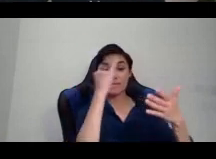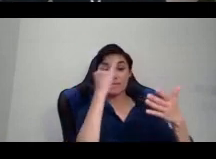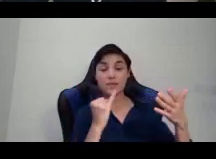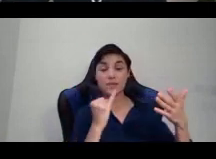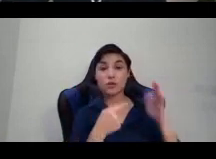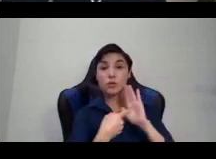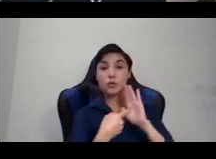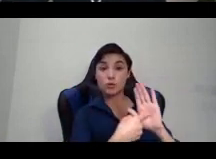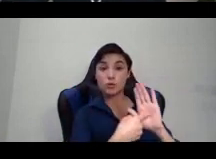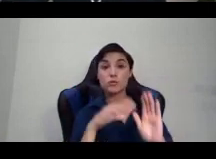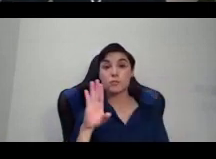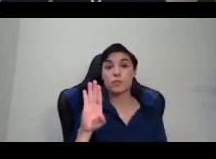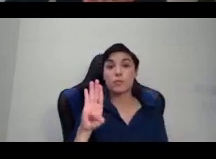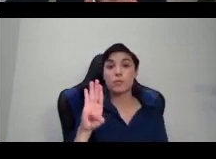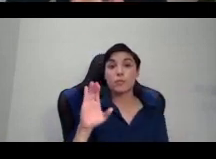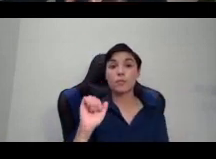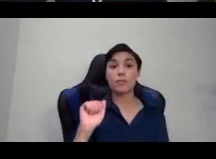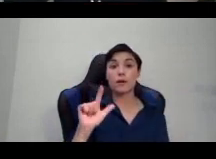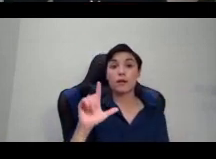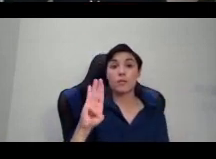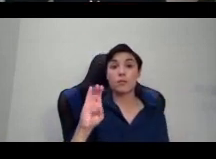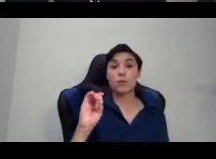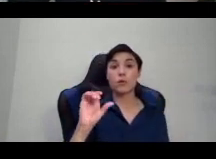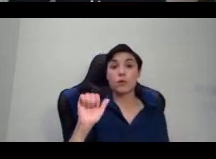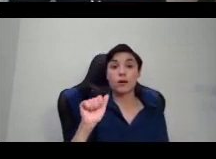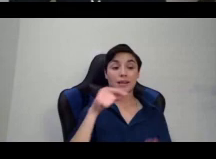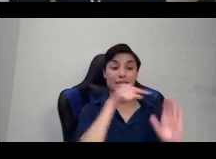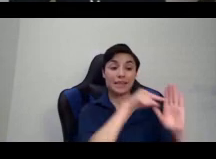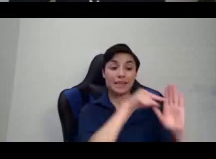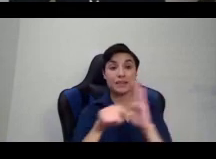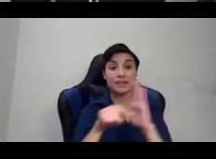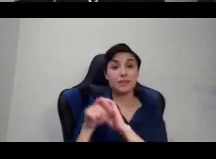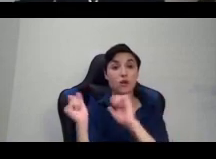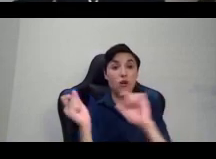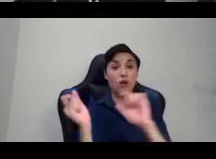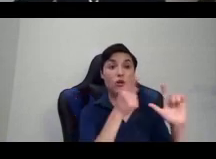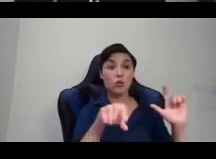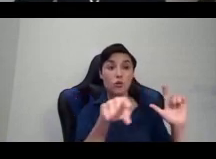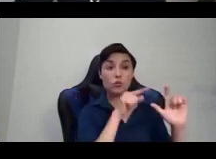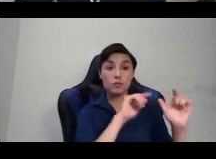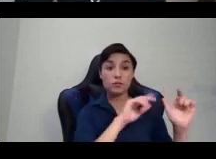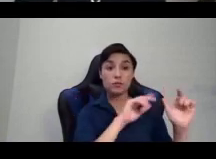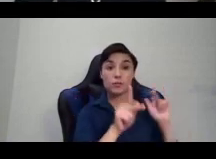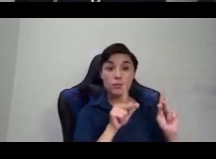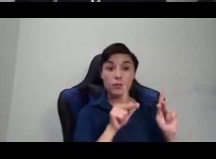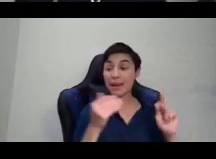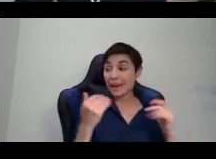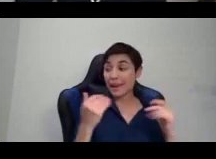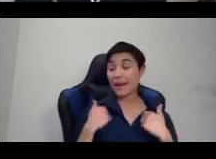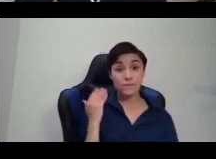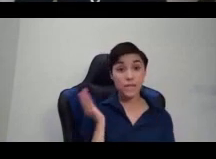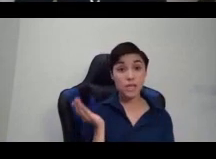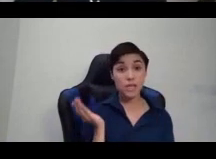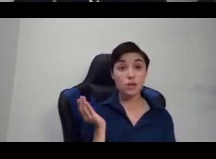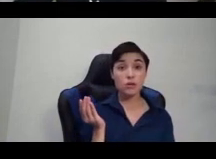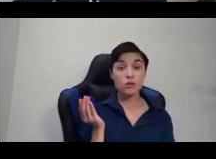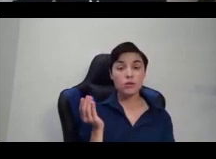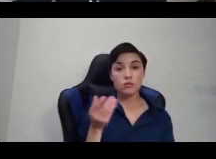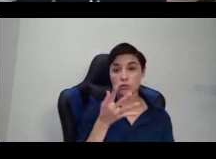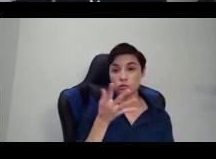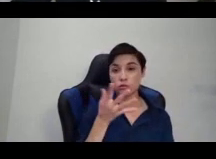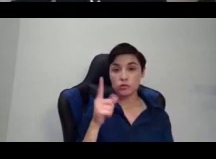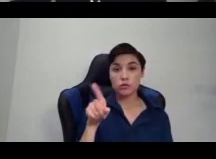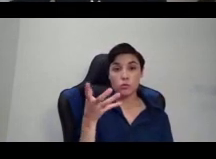I have it here just as a trigger warning. It's very upsetting and pretty violent imagery, but it's also